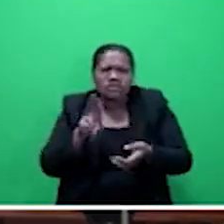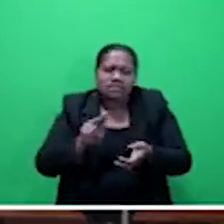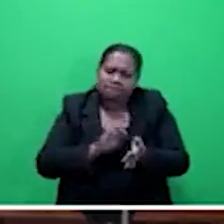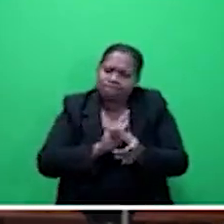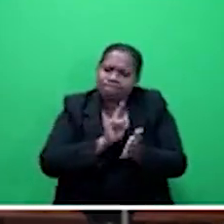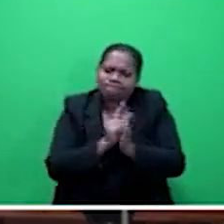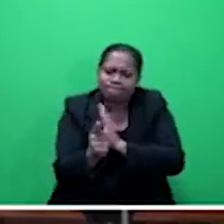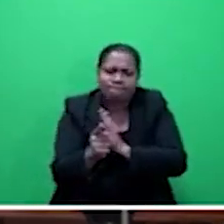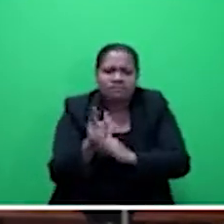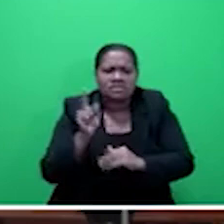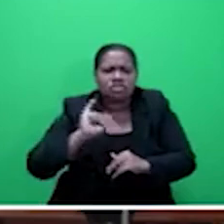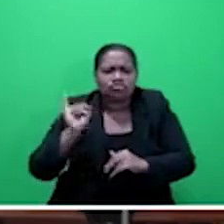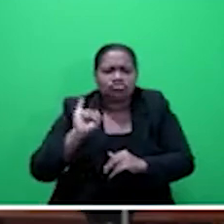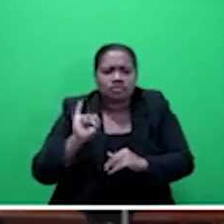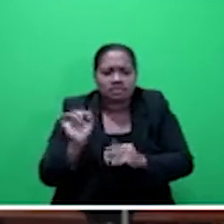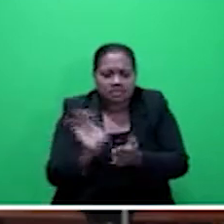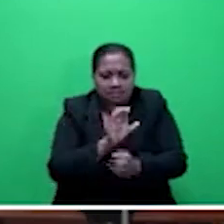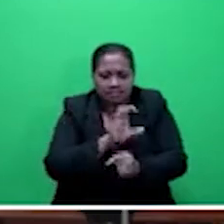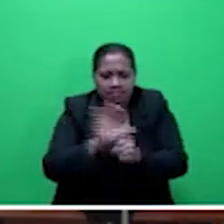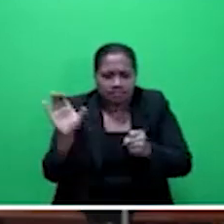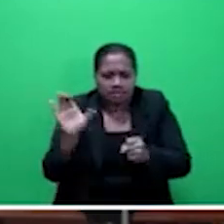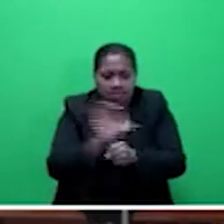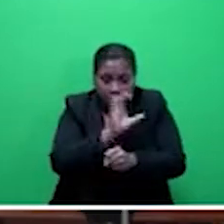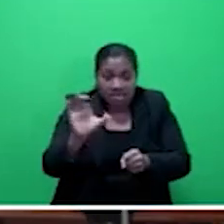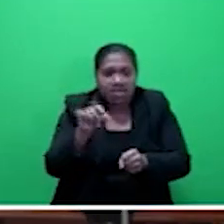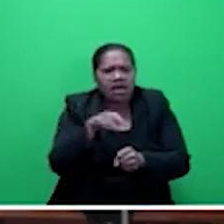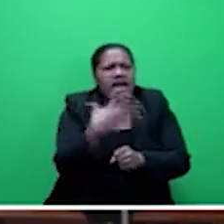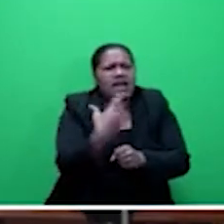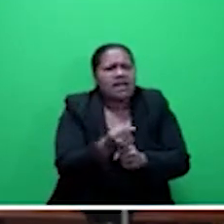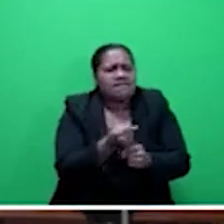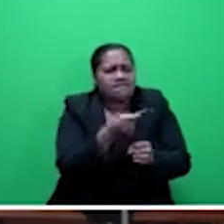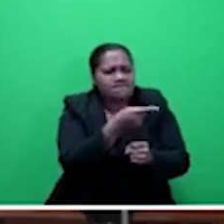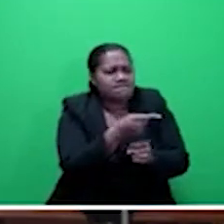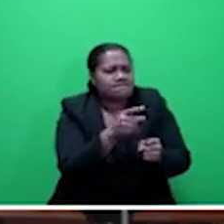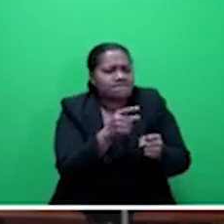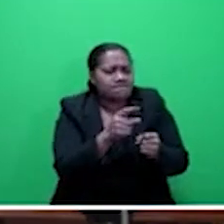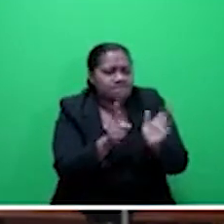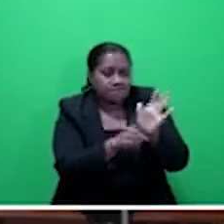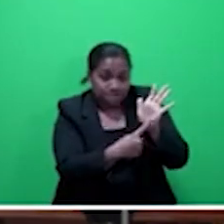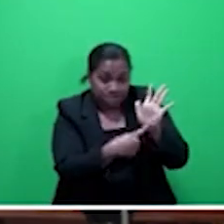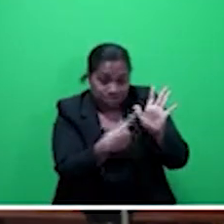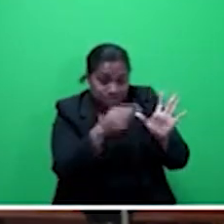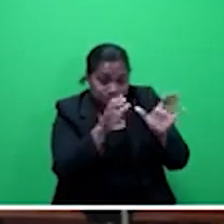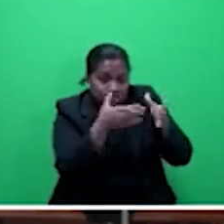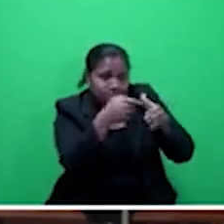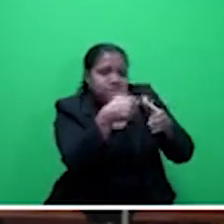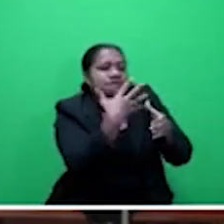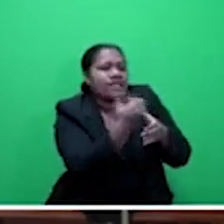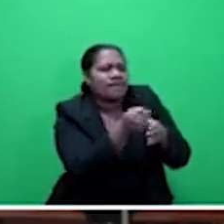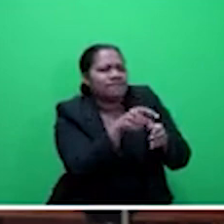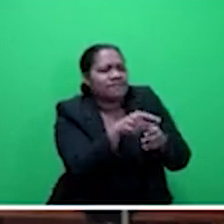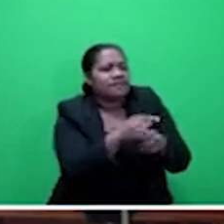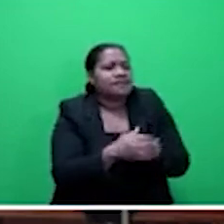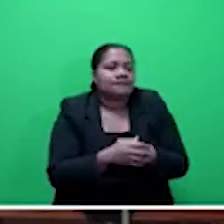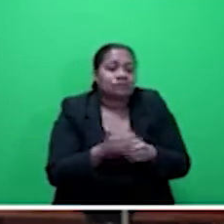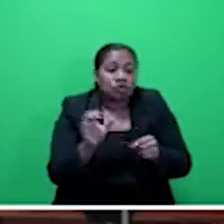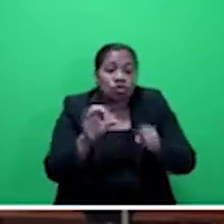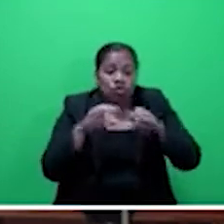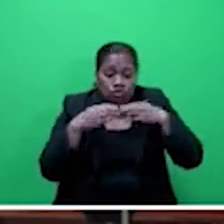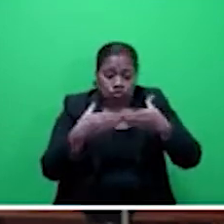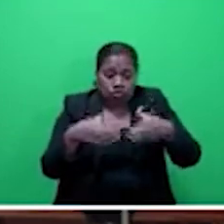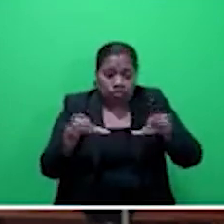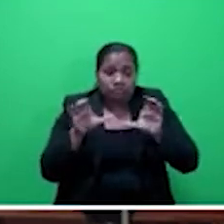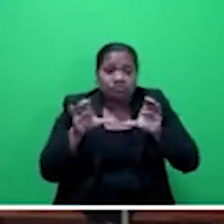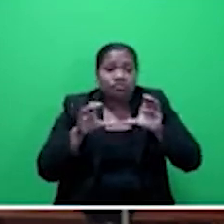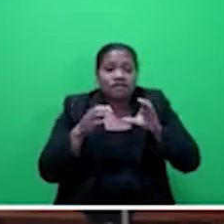There's actually a levy through the LTA system. It goes through the ACCF, the Accident Compensation Commission of Fiji, which we set up, Mr Speaker, sir.